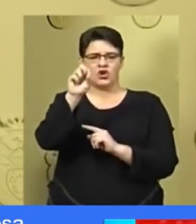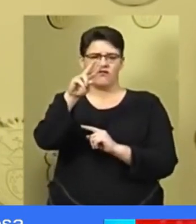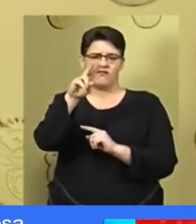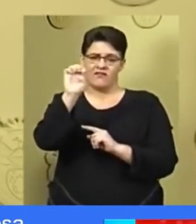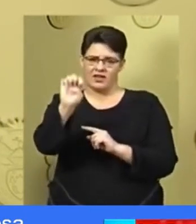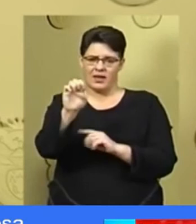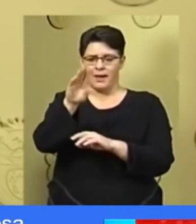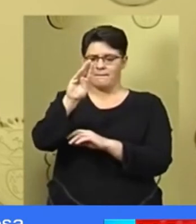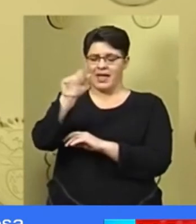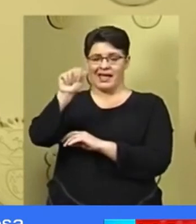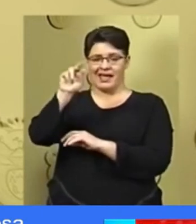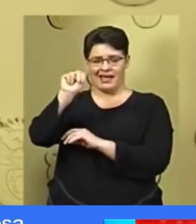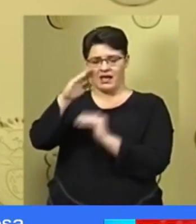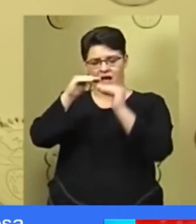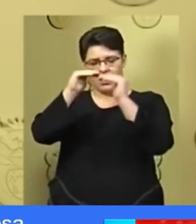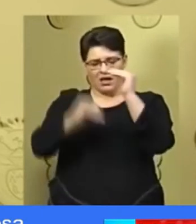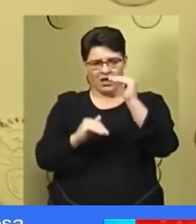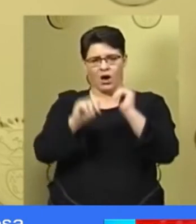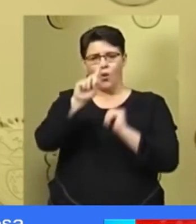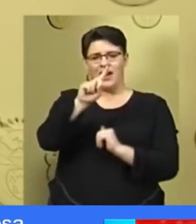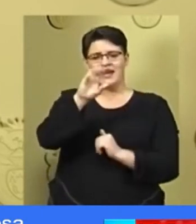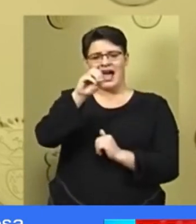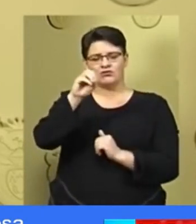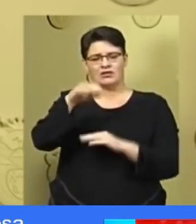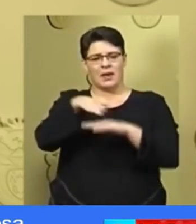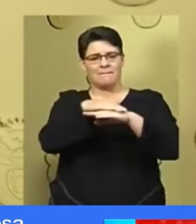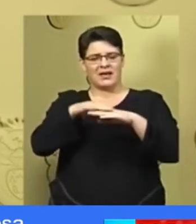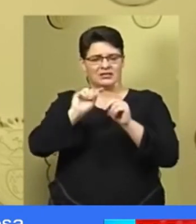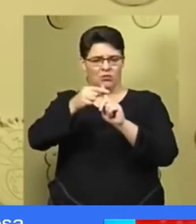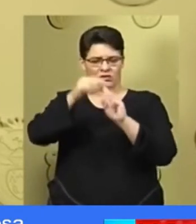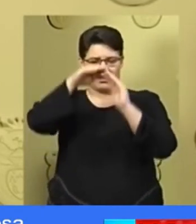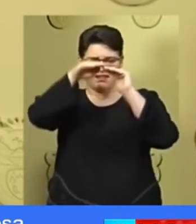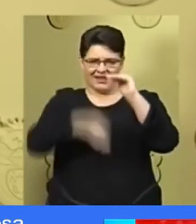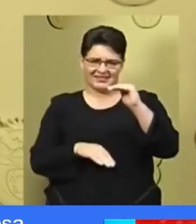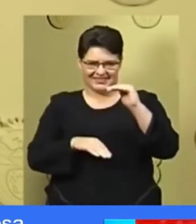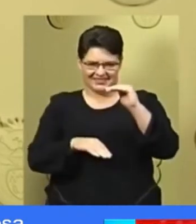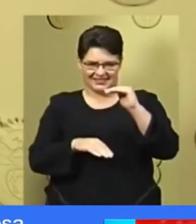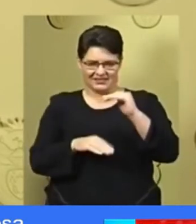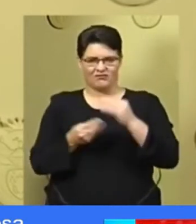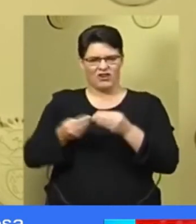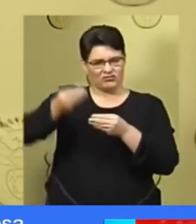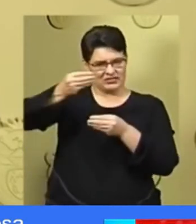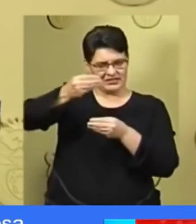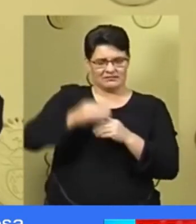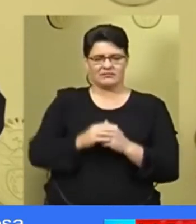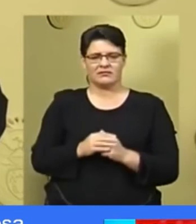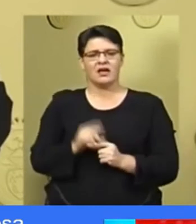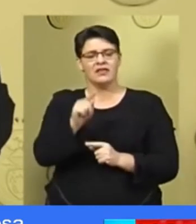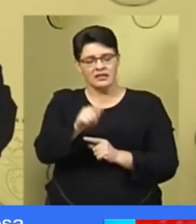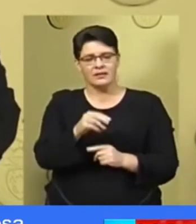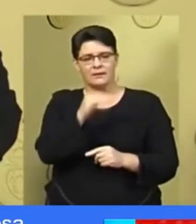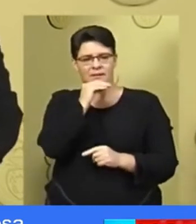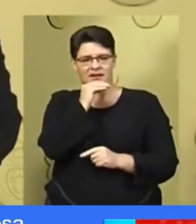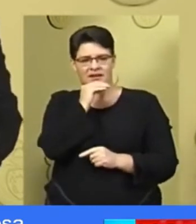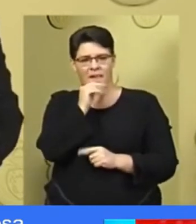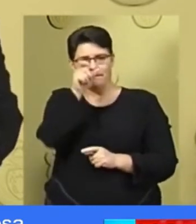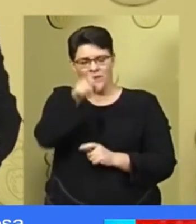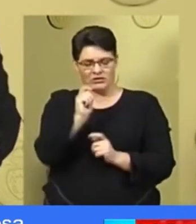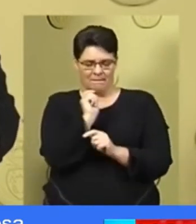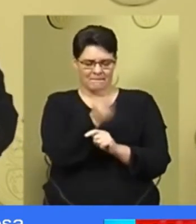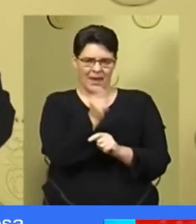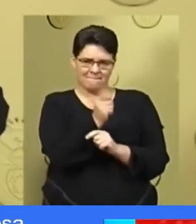the repo rate by 100 basic points. This will provide relief to